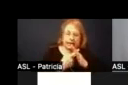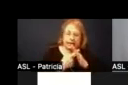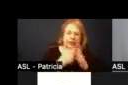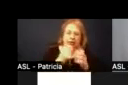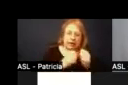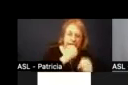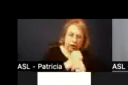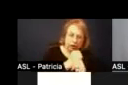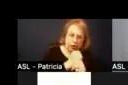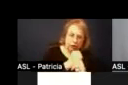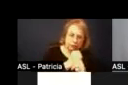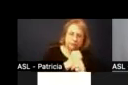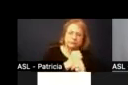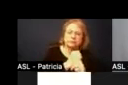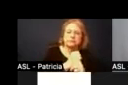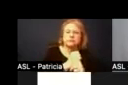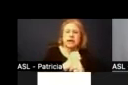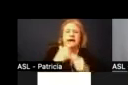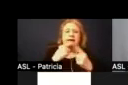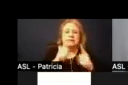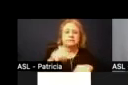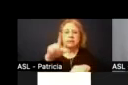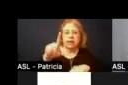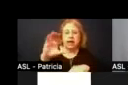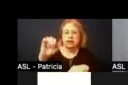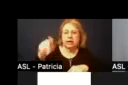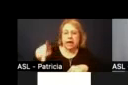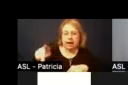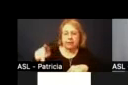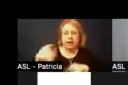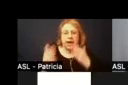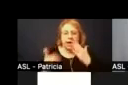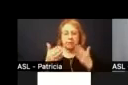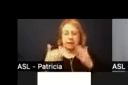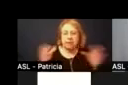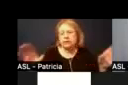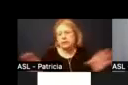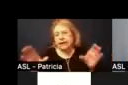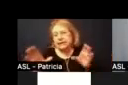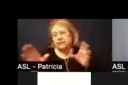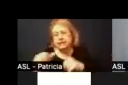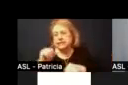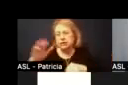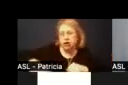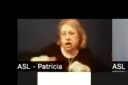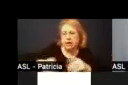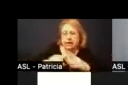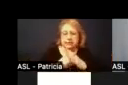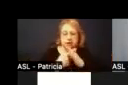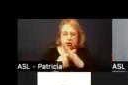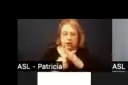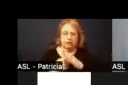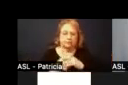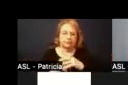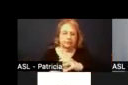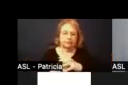or they are activities that are in progress and in a few cases maybe activities that are not started yet um and so